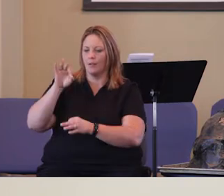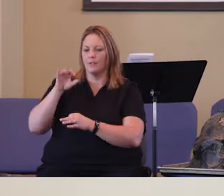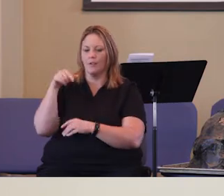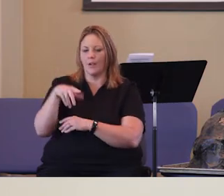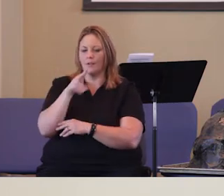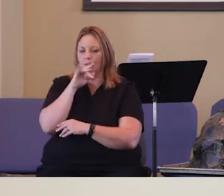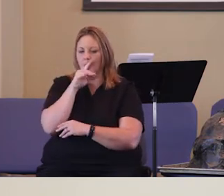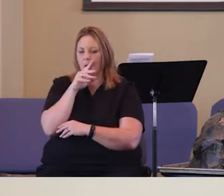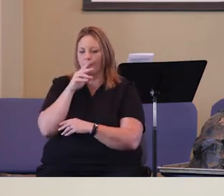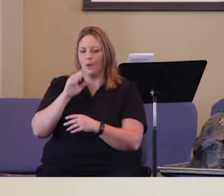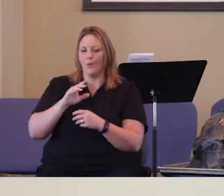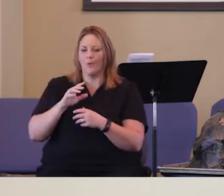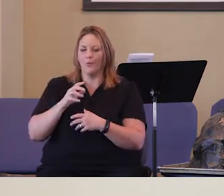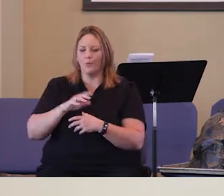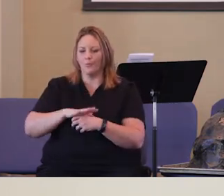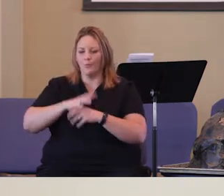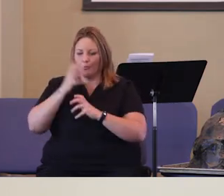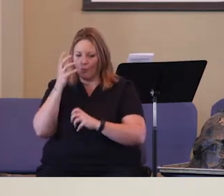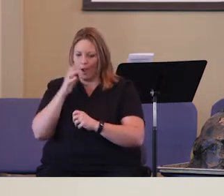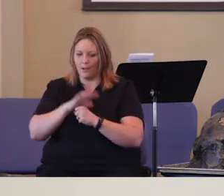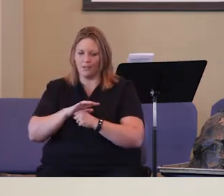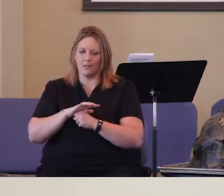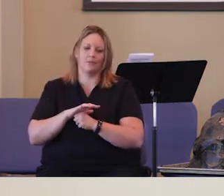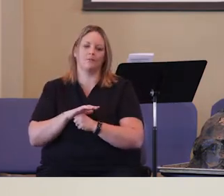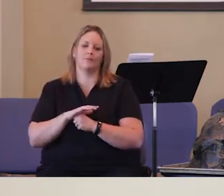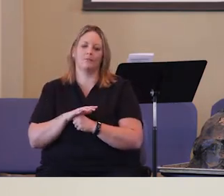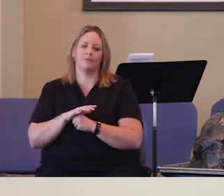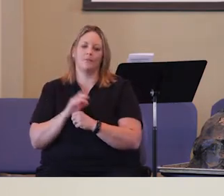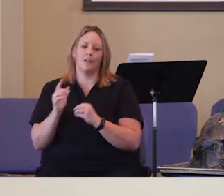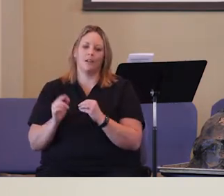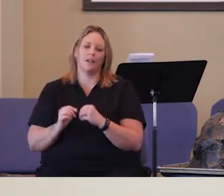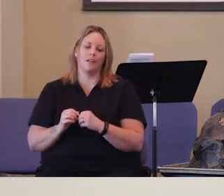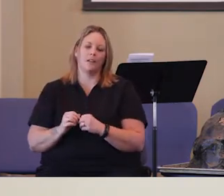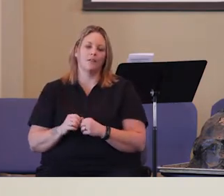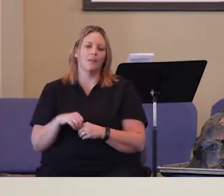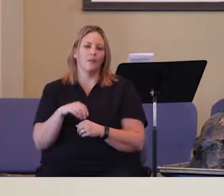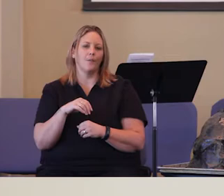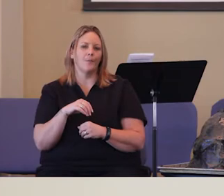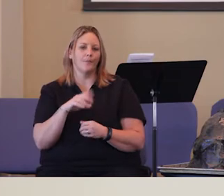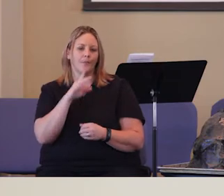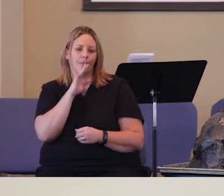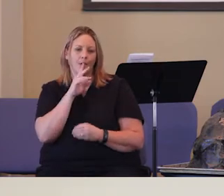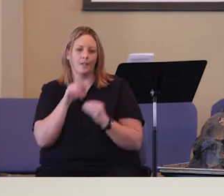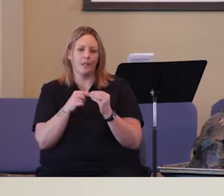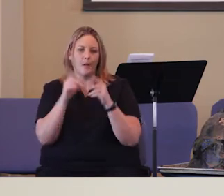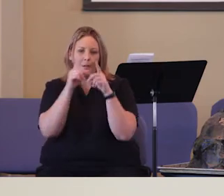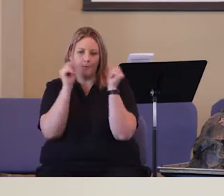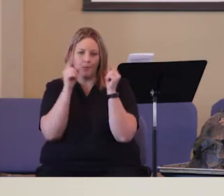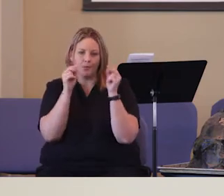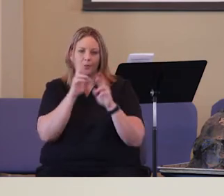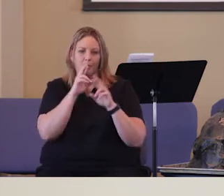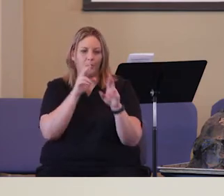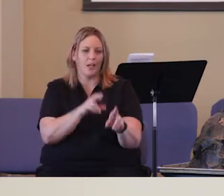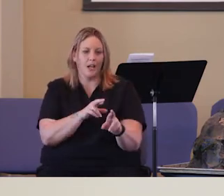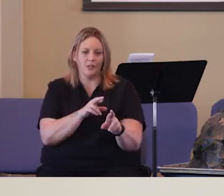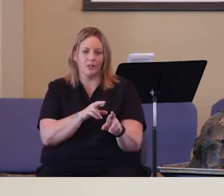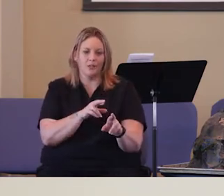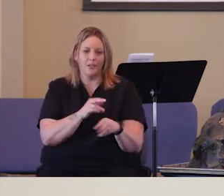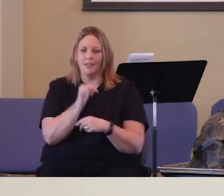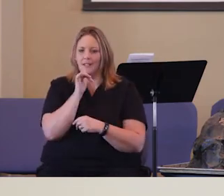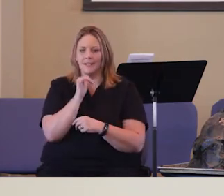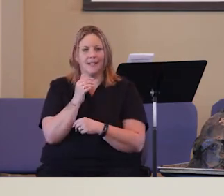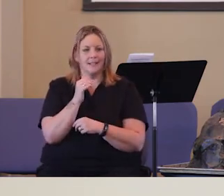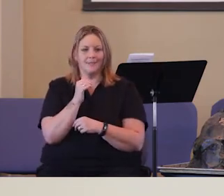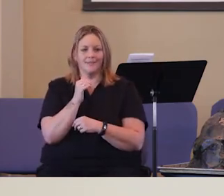with his lips. Right there in Psalms, it talks about how Moses reacted because of what the people were saying to him. That because of the